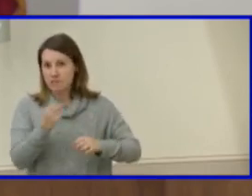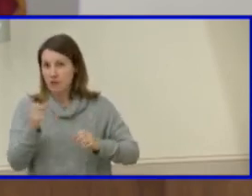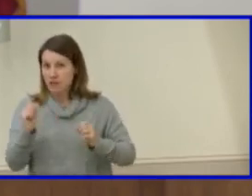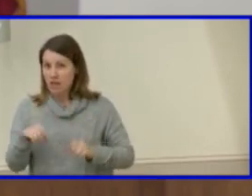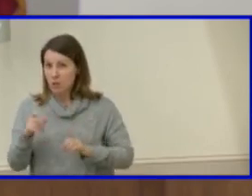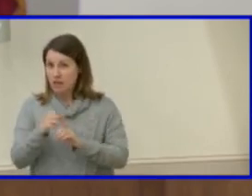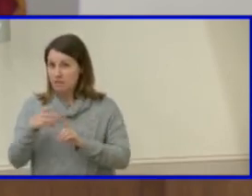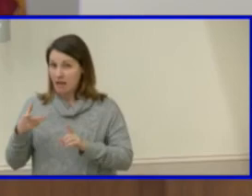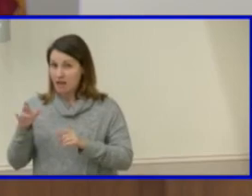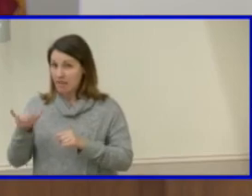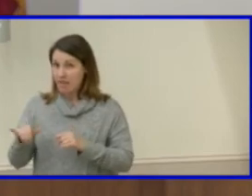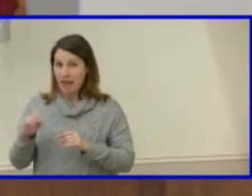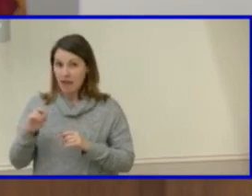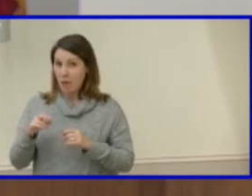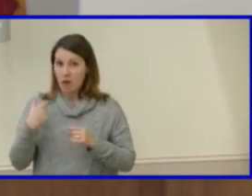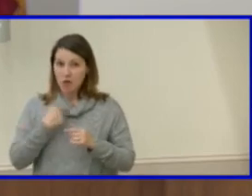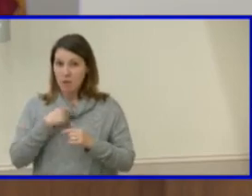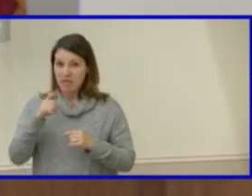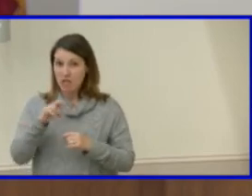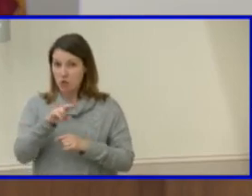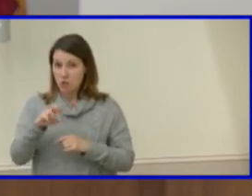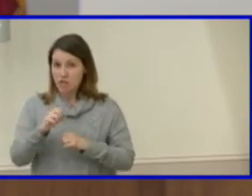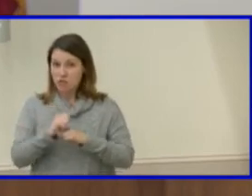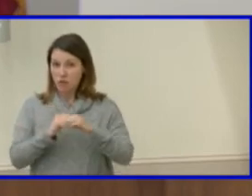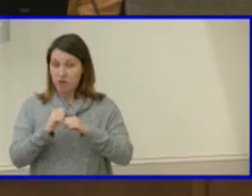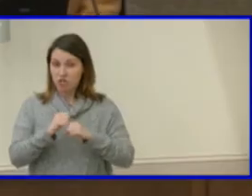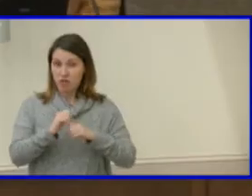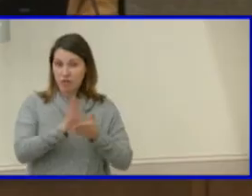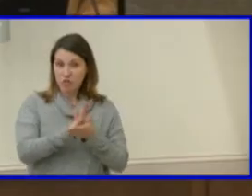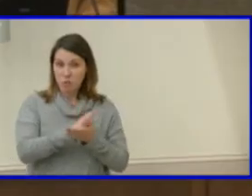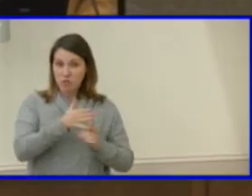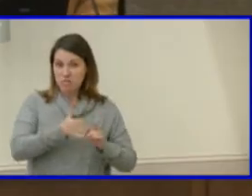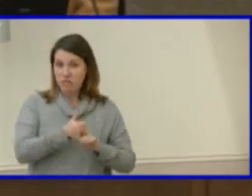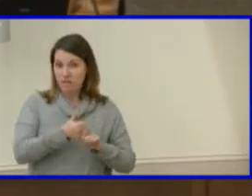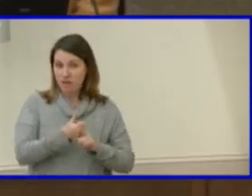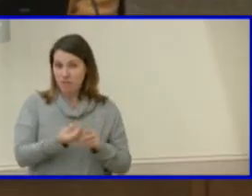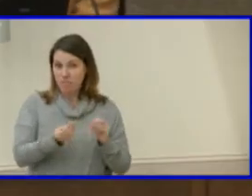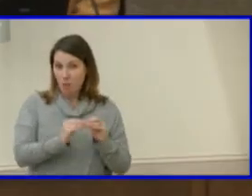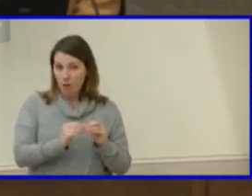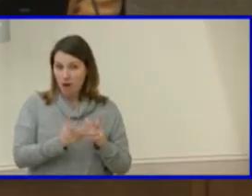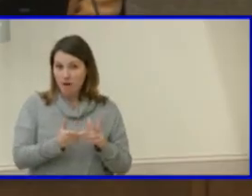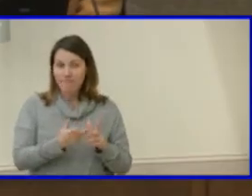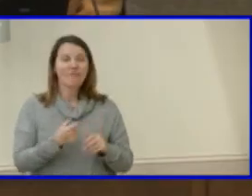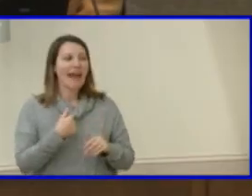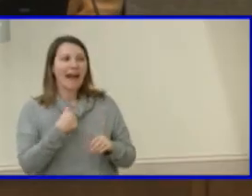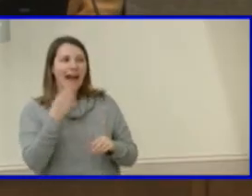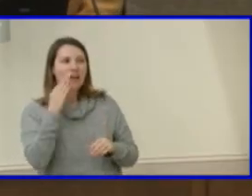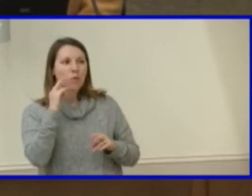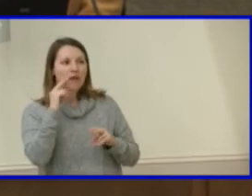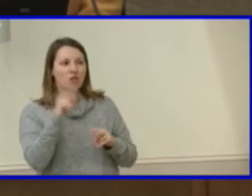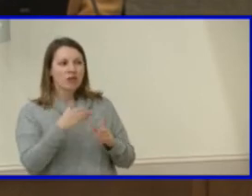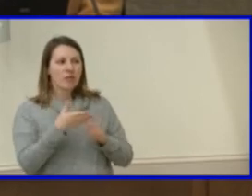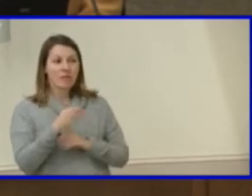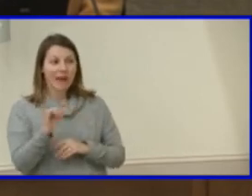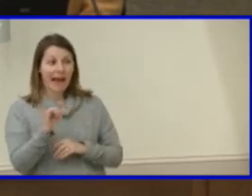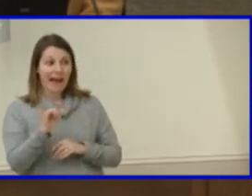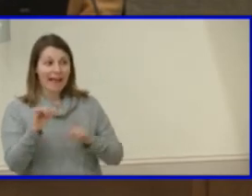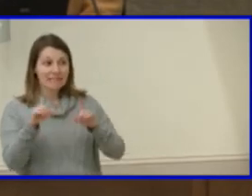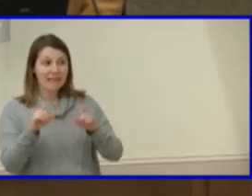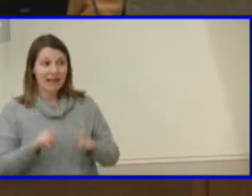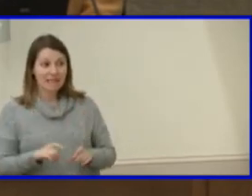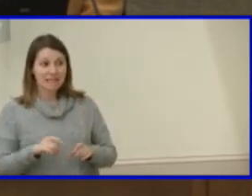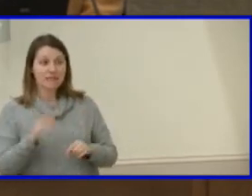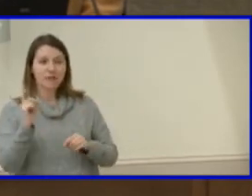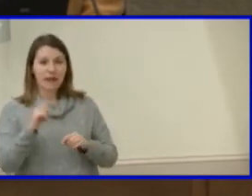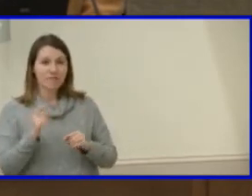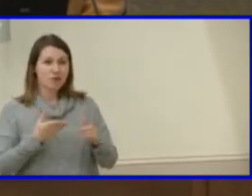yet or do we need to research it more i mean we i know that we have looked at it through the eye test it would still have to go before other people more